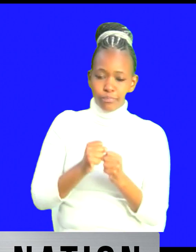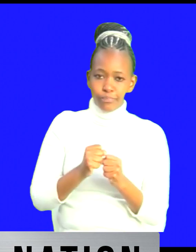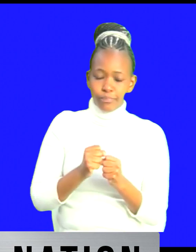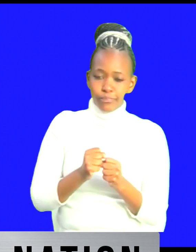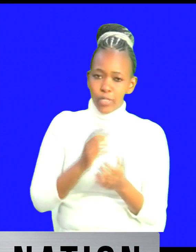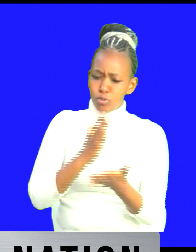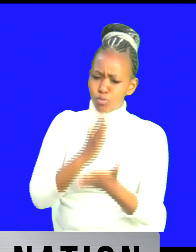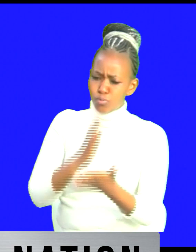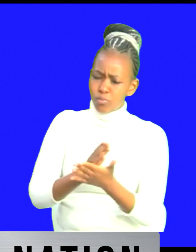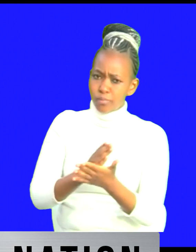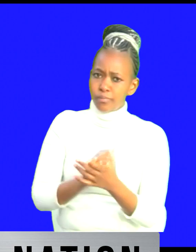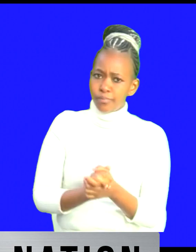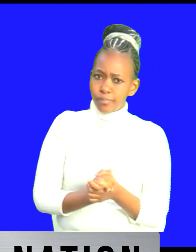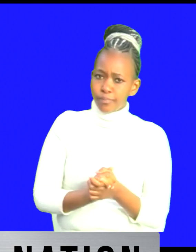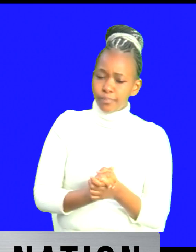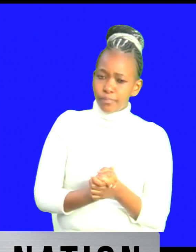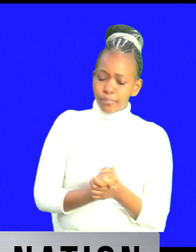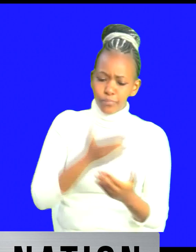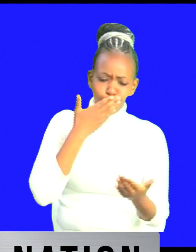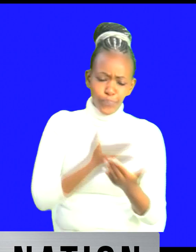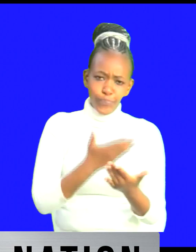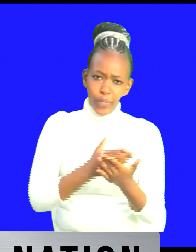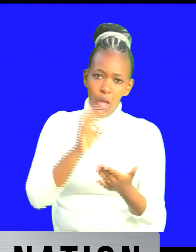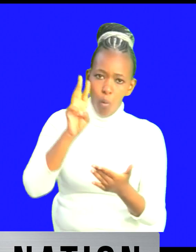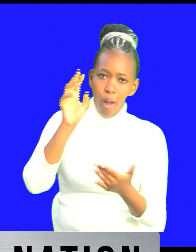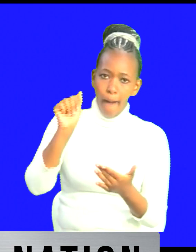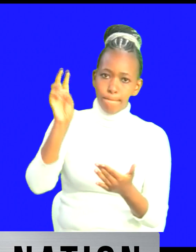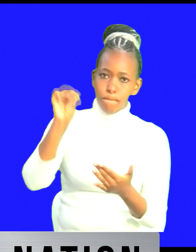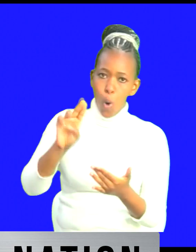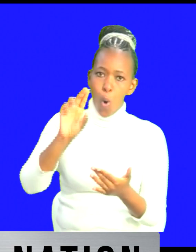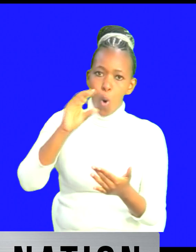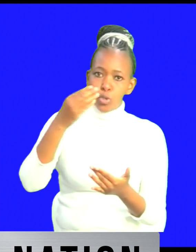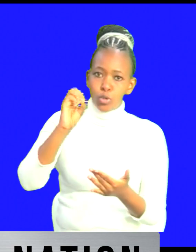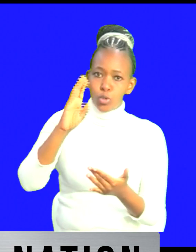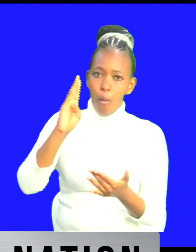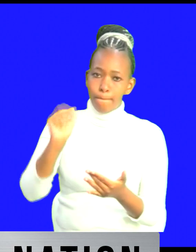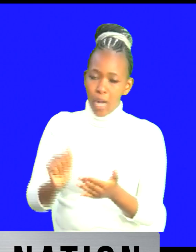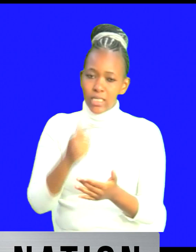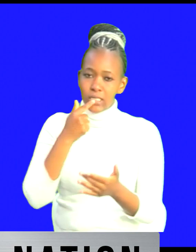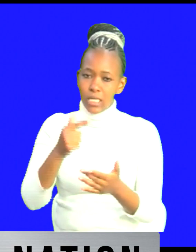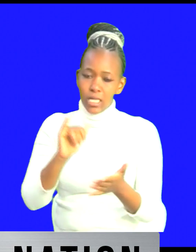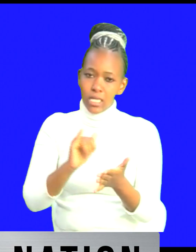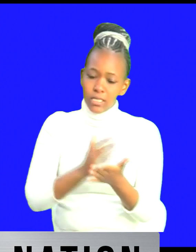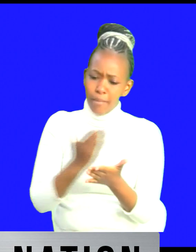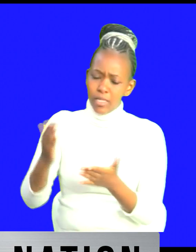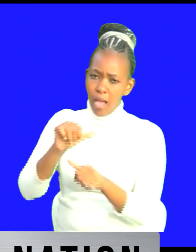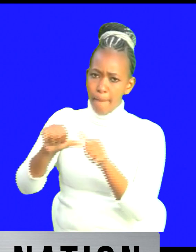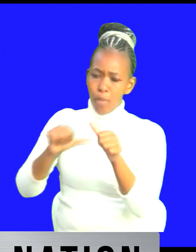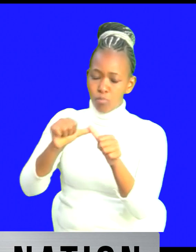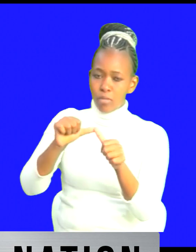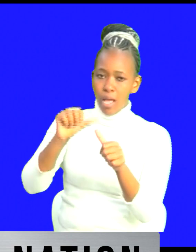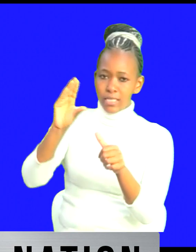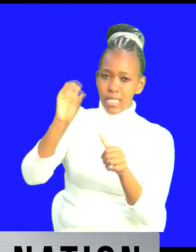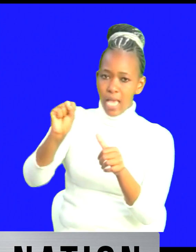so really we thank her for that and of course we want to say something about the cs of sports